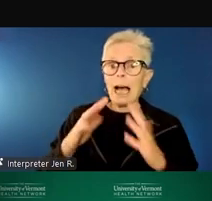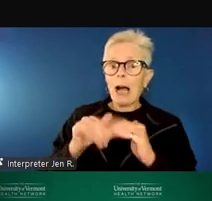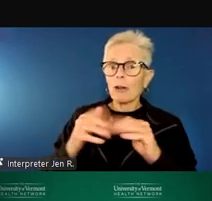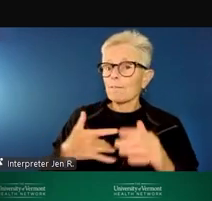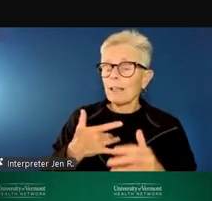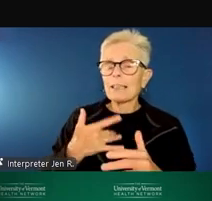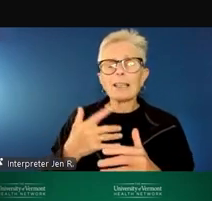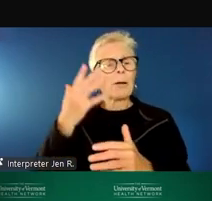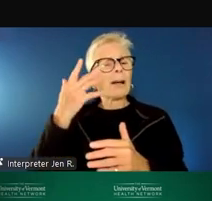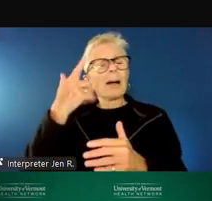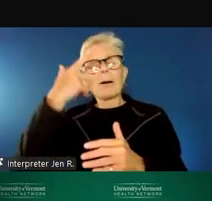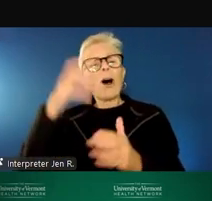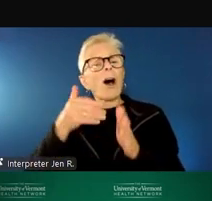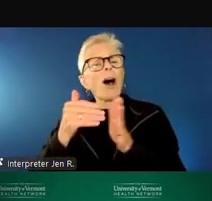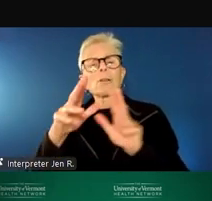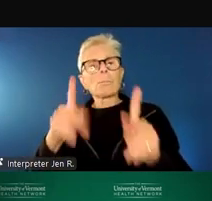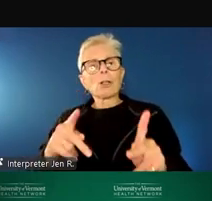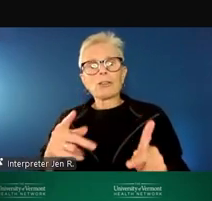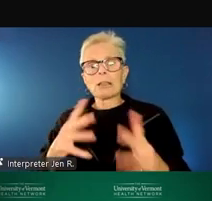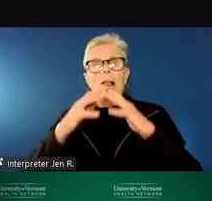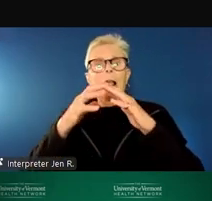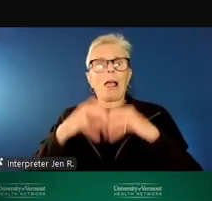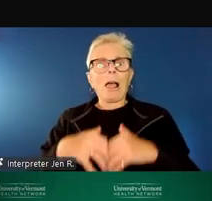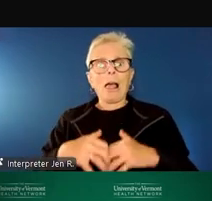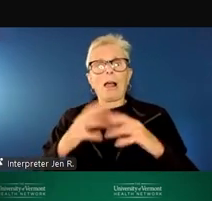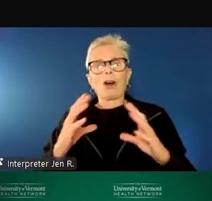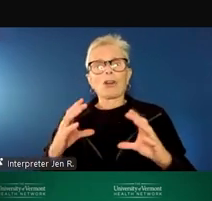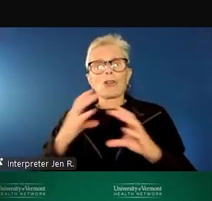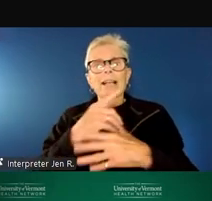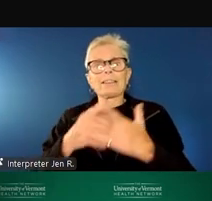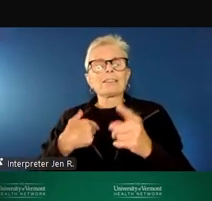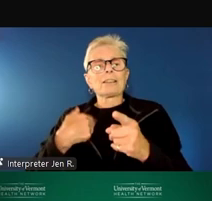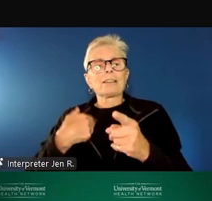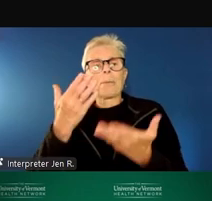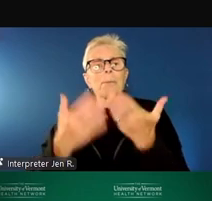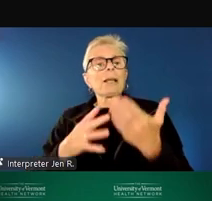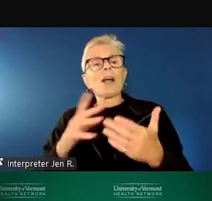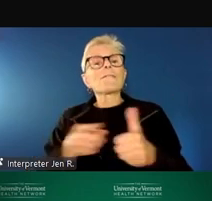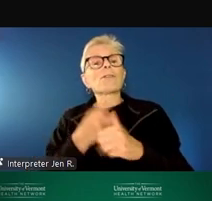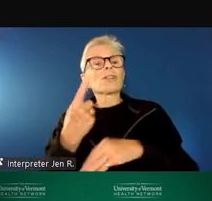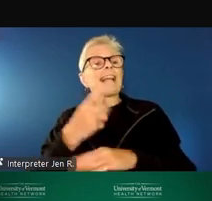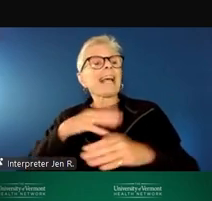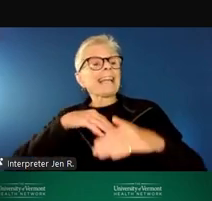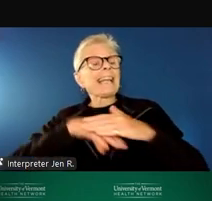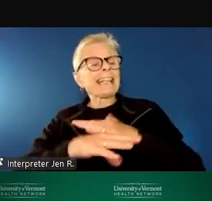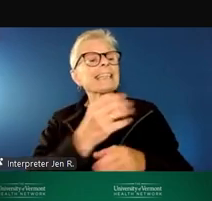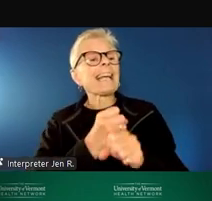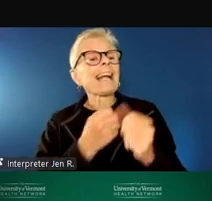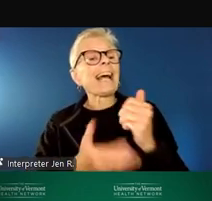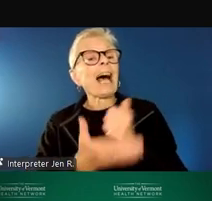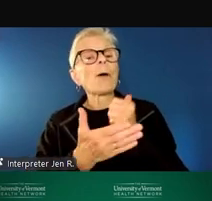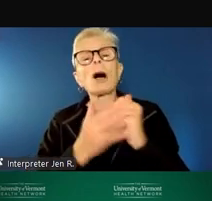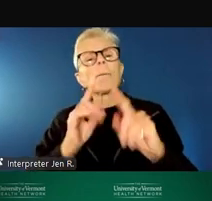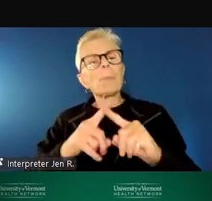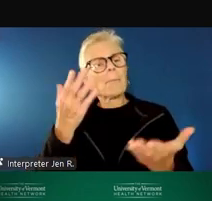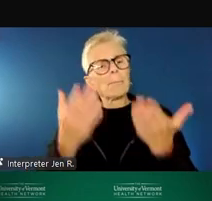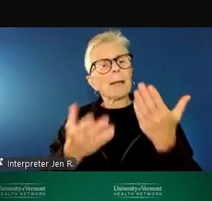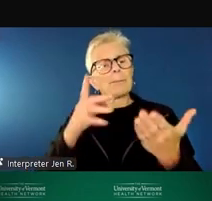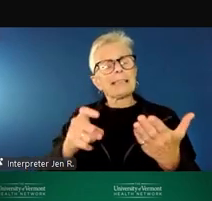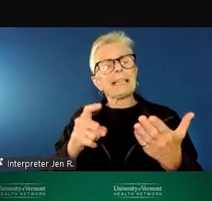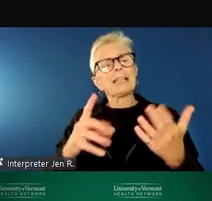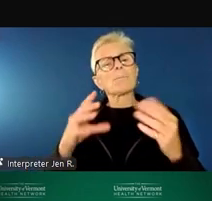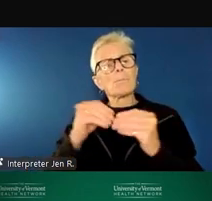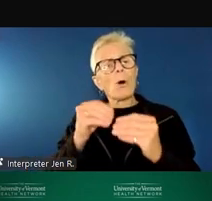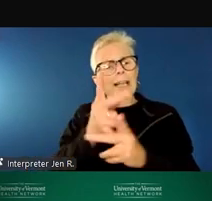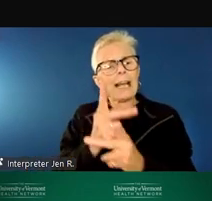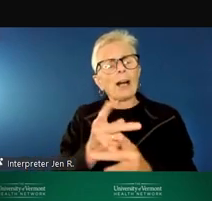isn't easily resolved but may need additional safety planning, additional peer support, ongoing medical care, and case